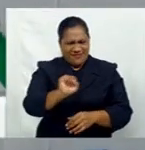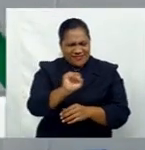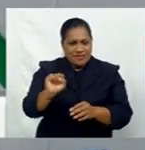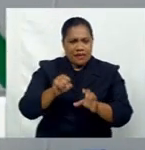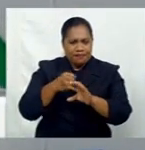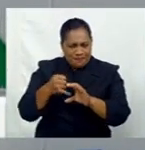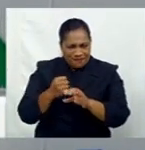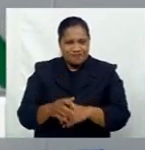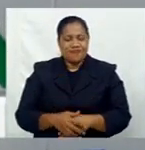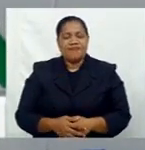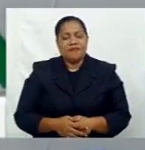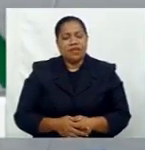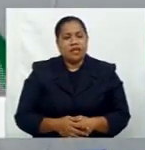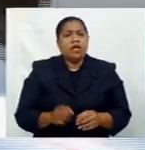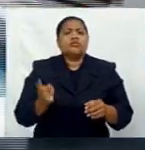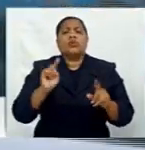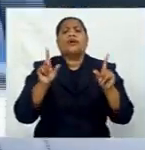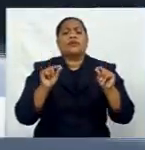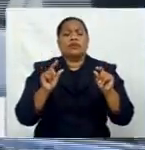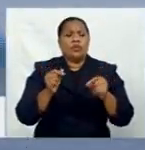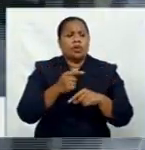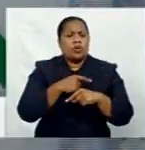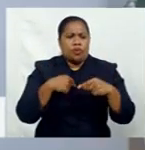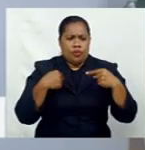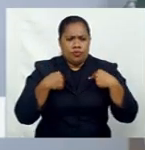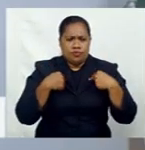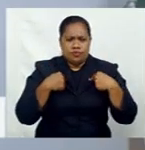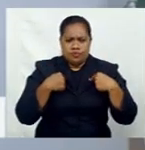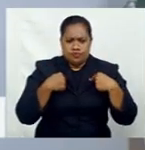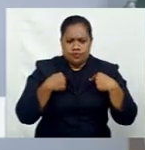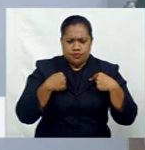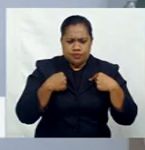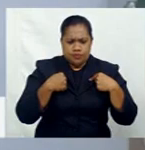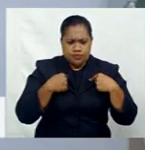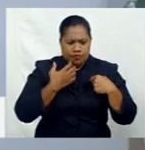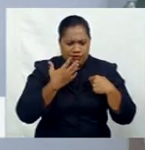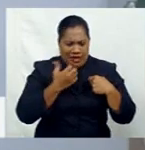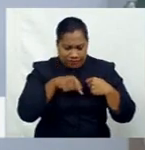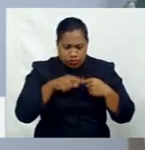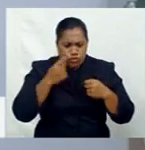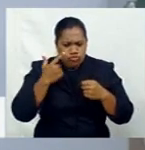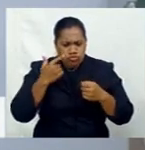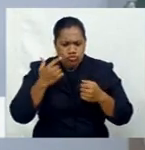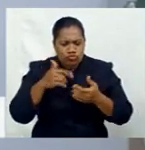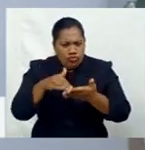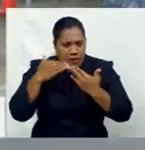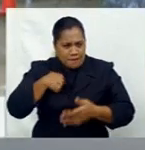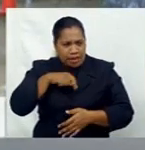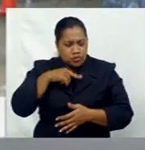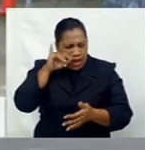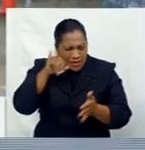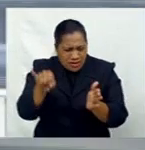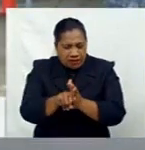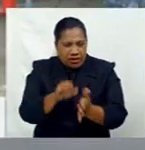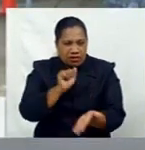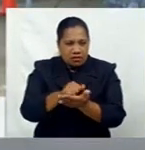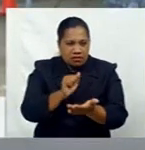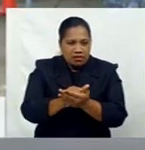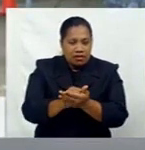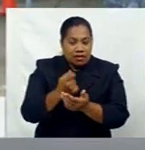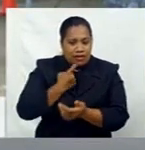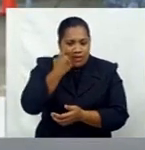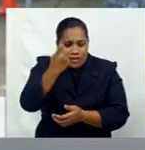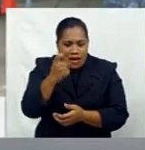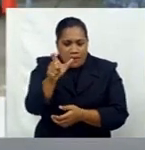helps us in identifying the level of care that a